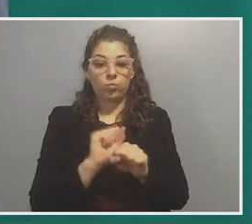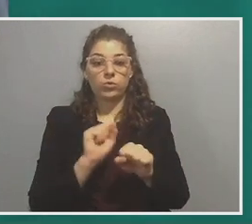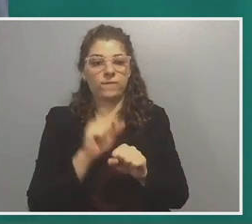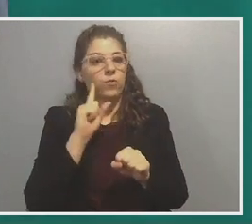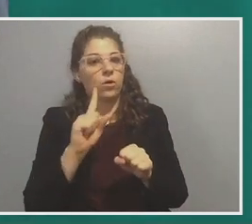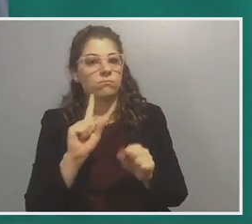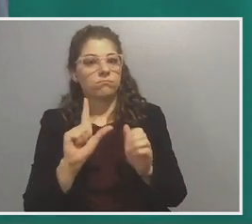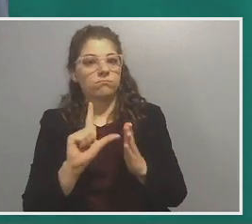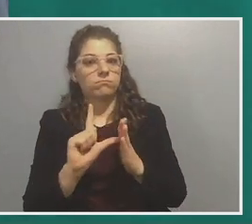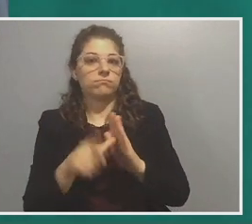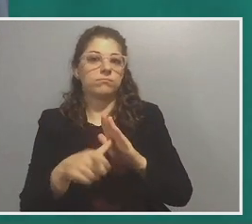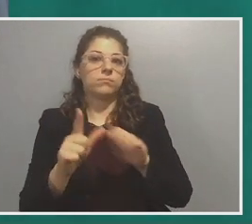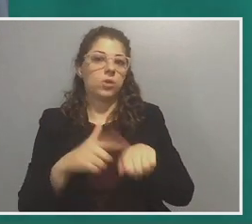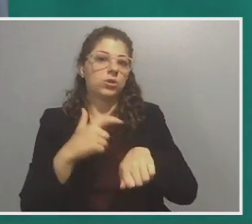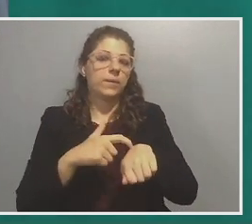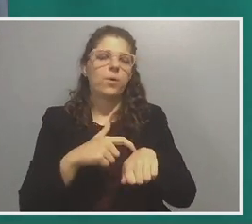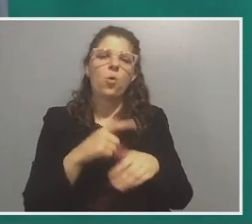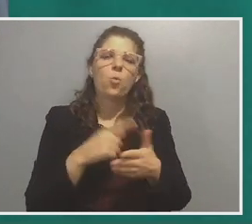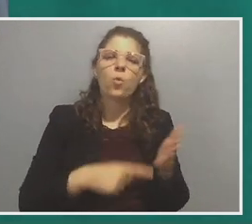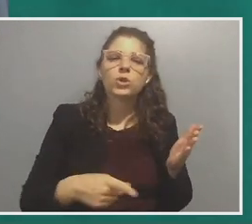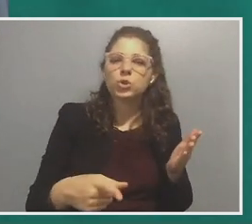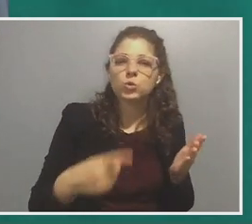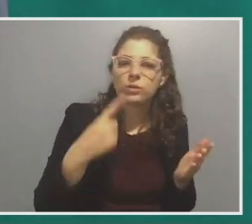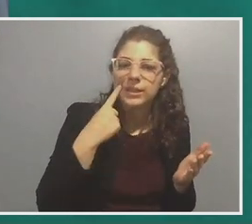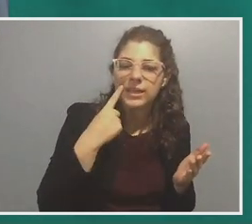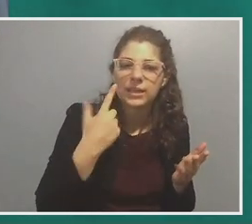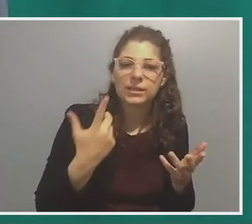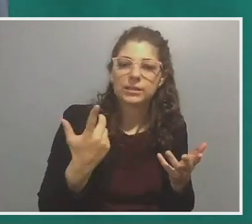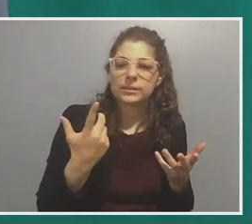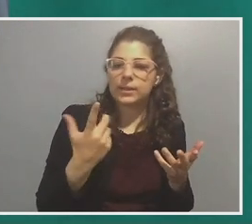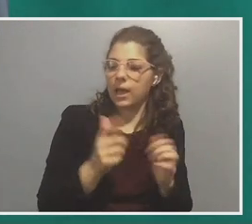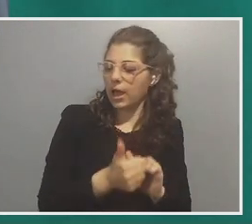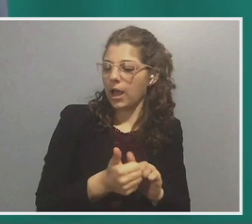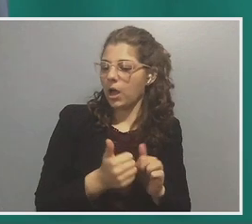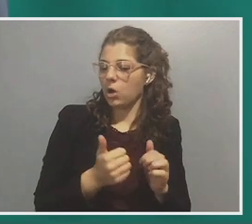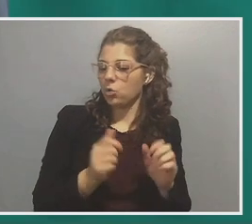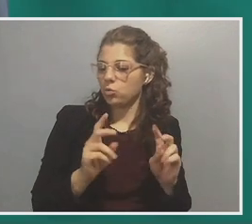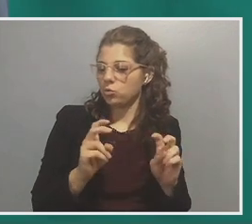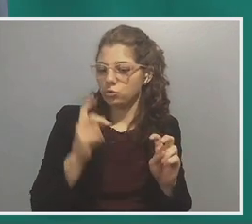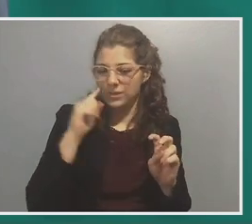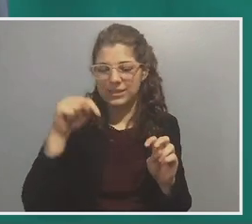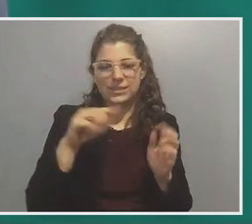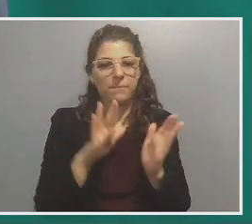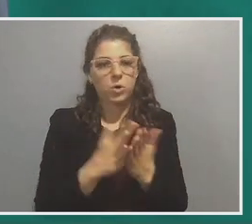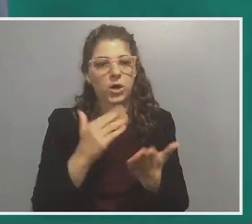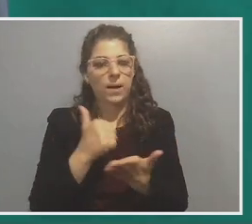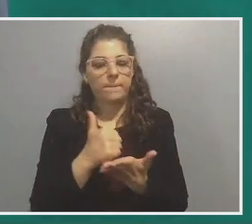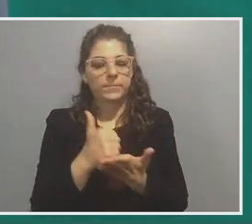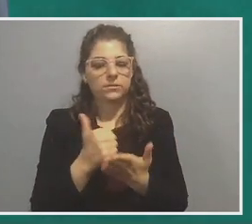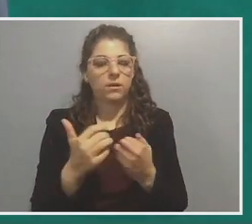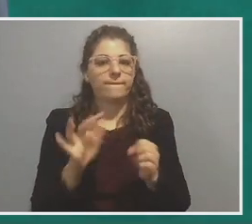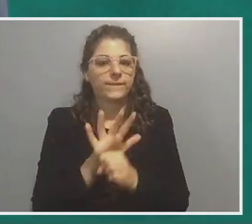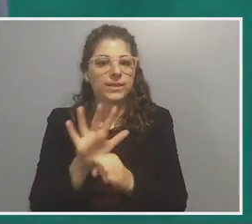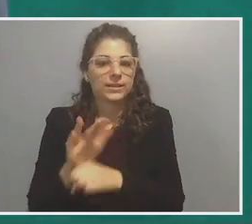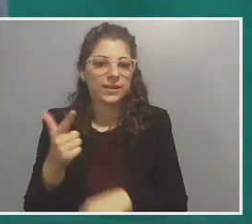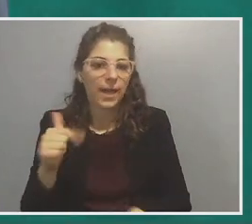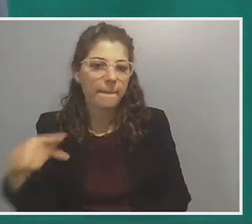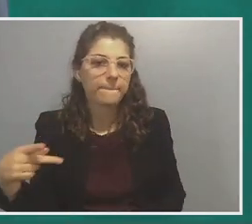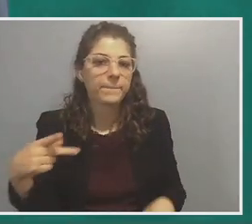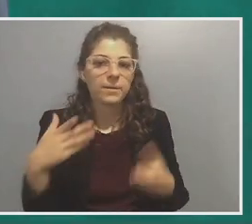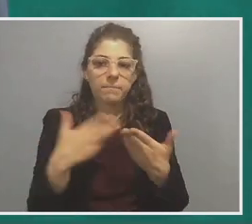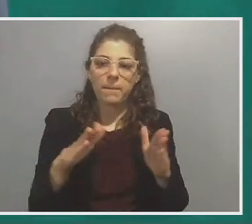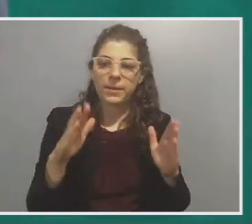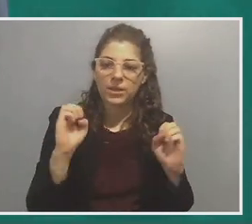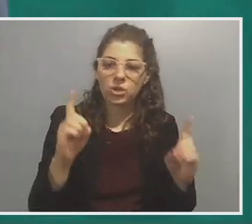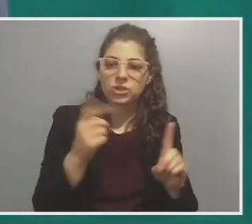what do you think, uh, how rather do you think this book might help fill gaps in public education itself?